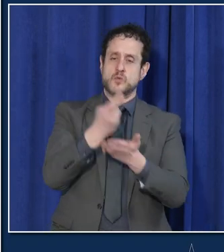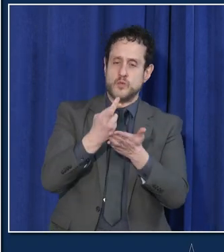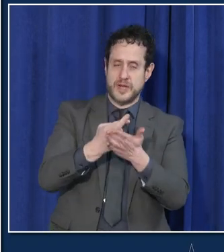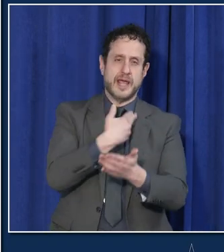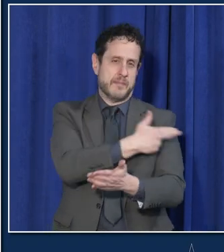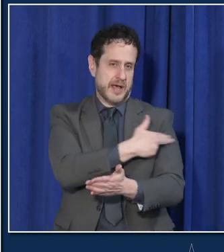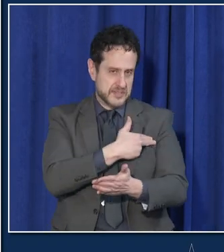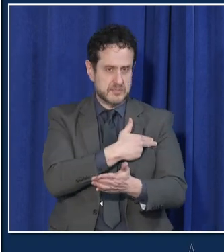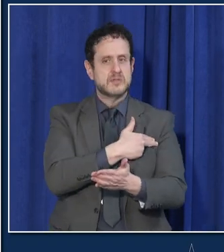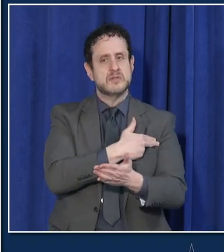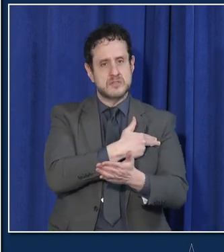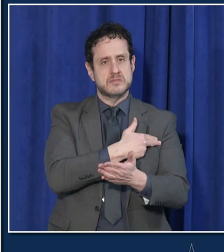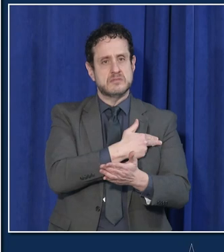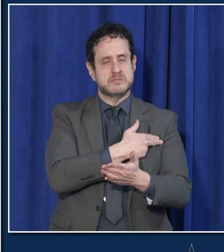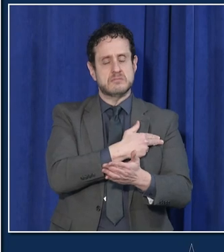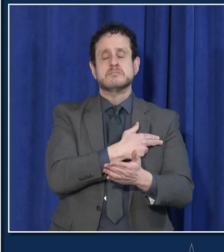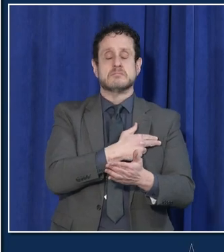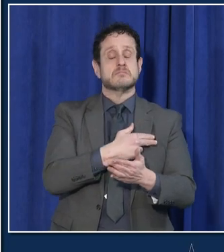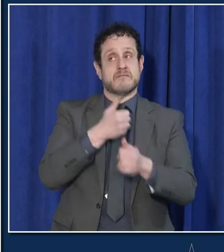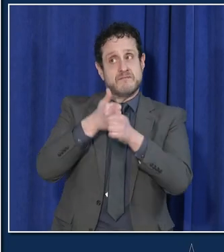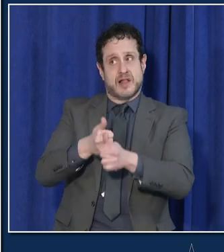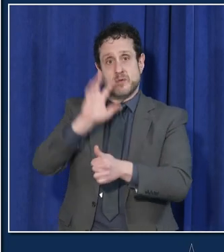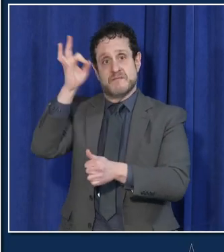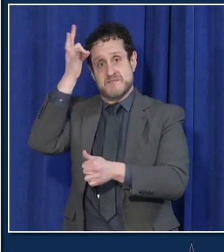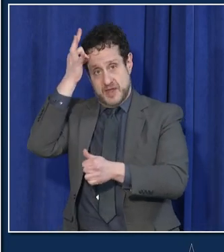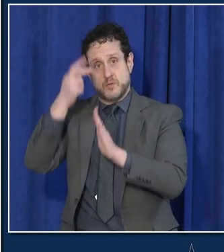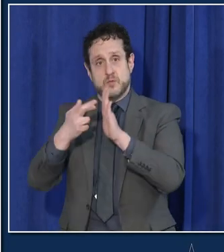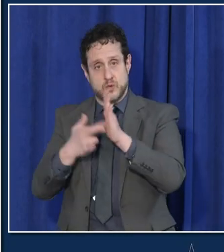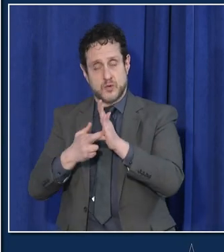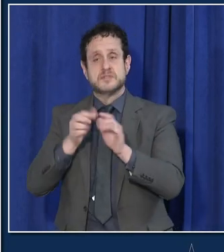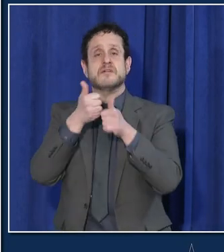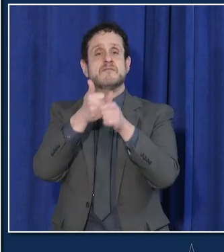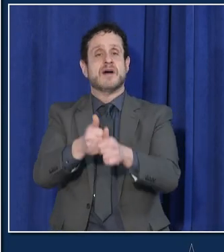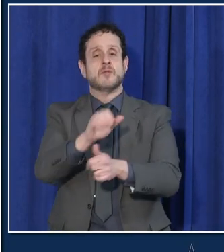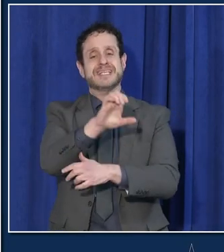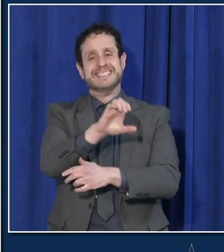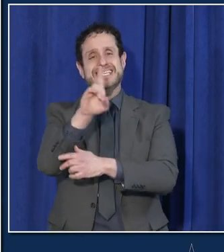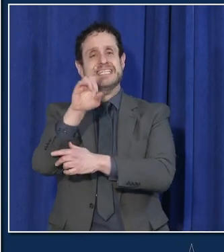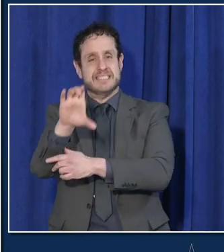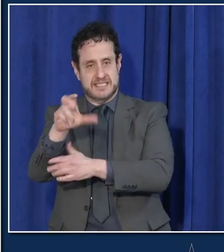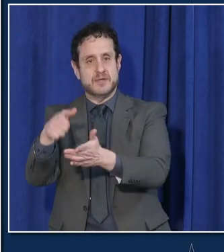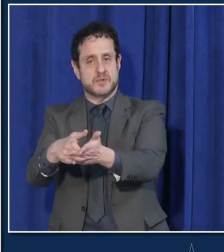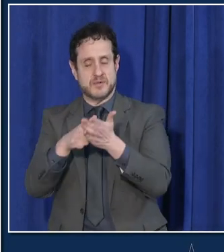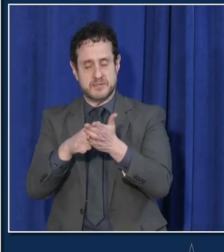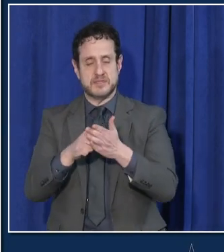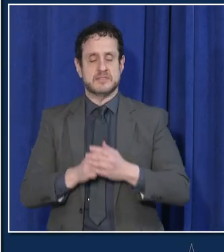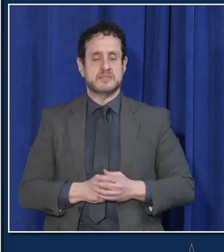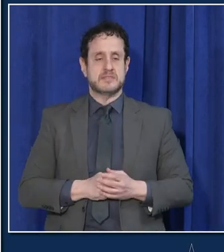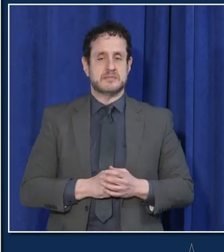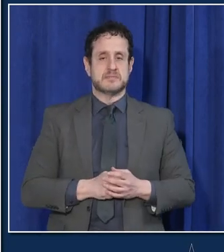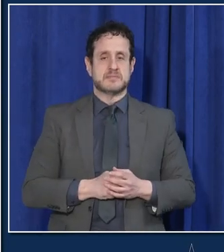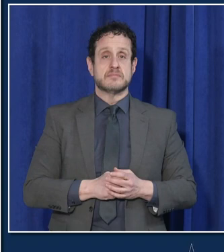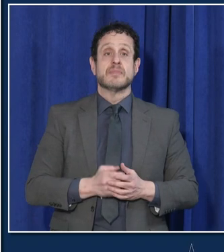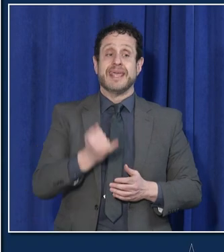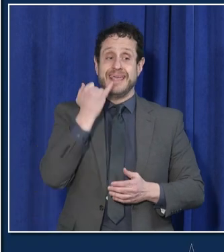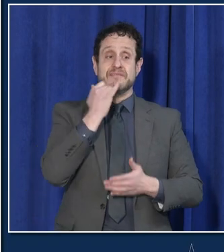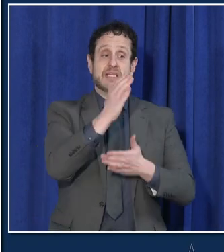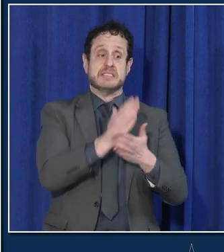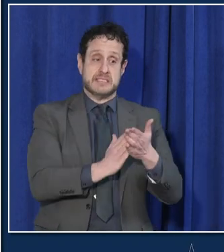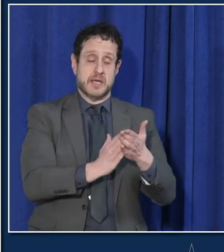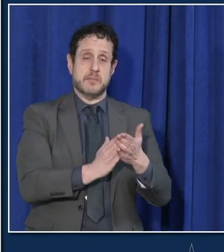federal mandates and CDC guidance. For congregate spaces with lower vaccination rates,